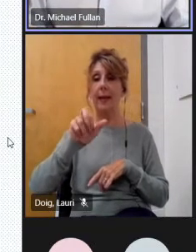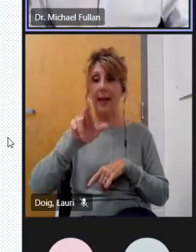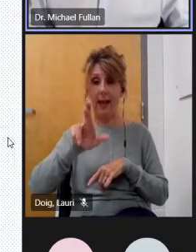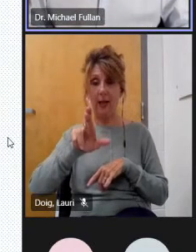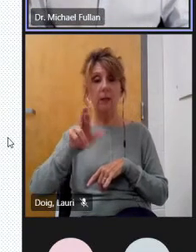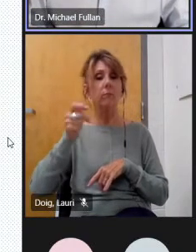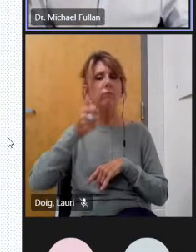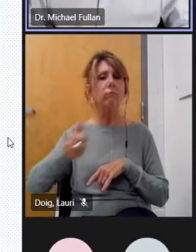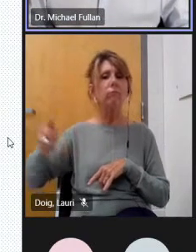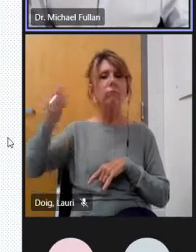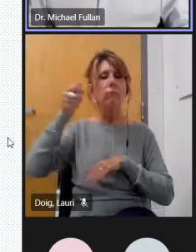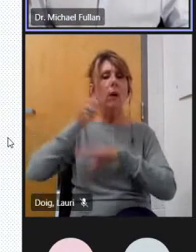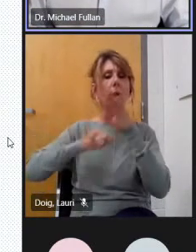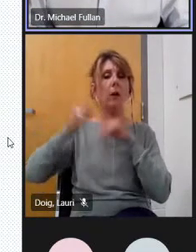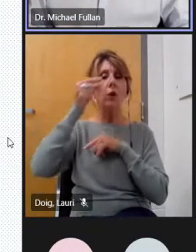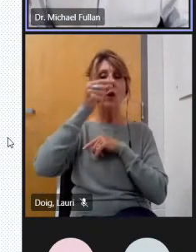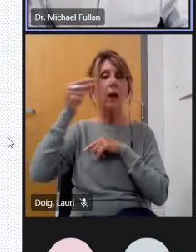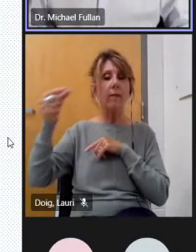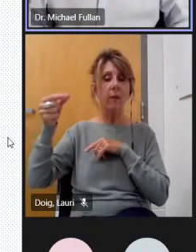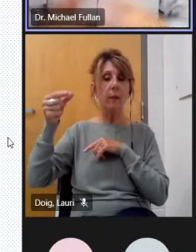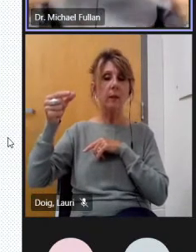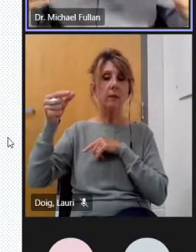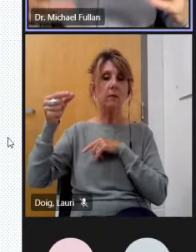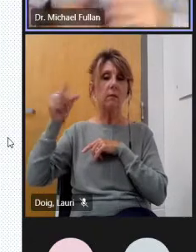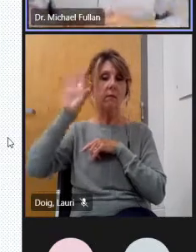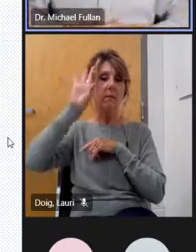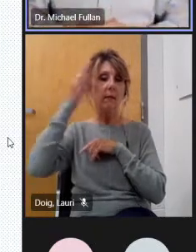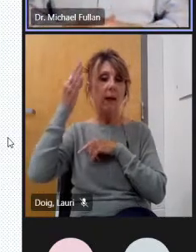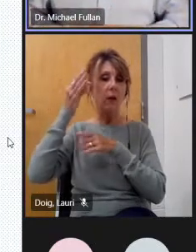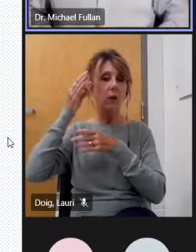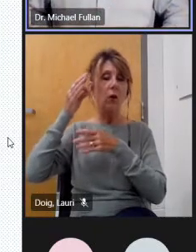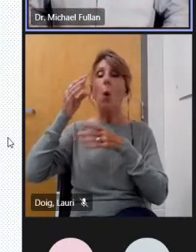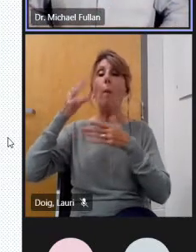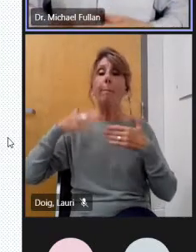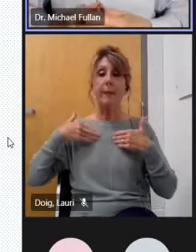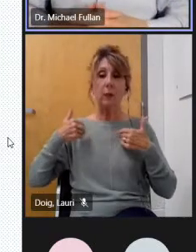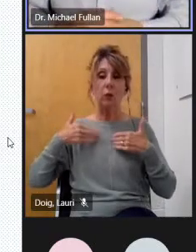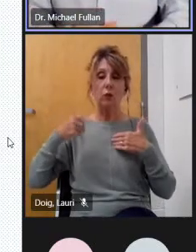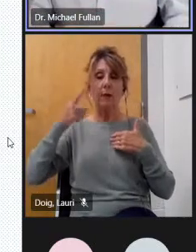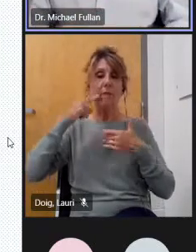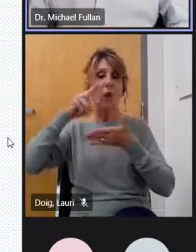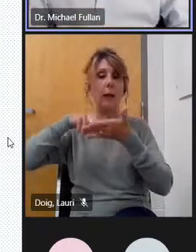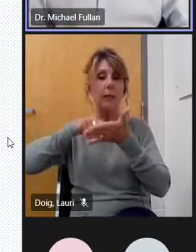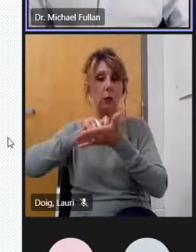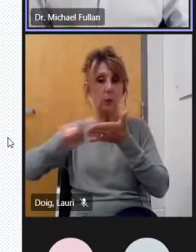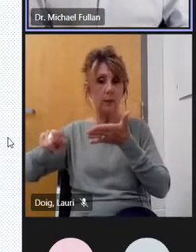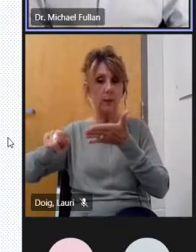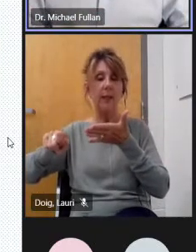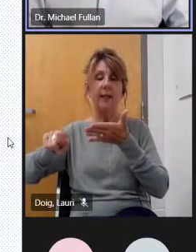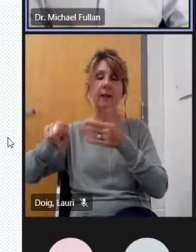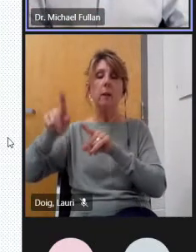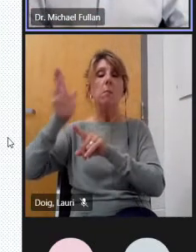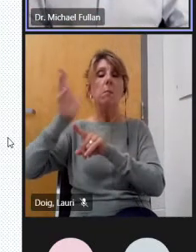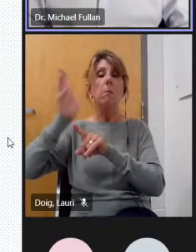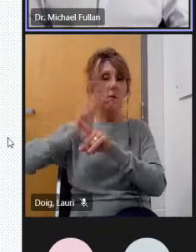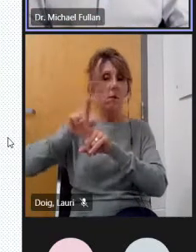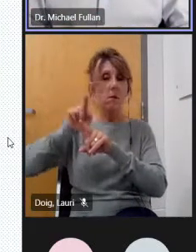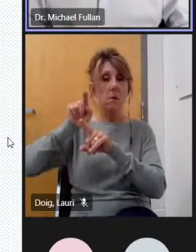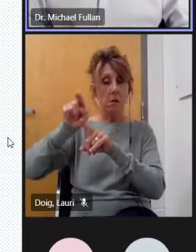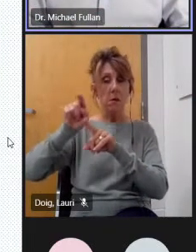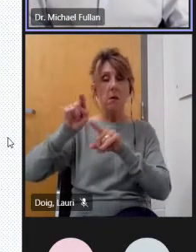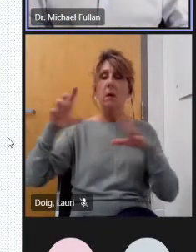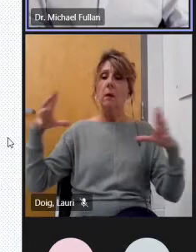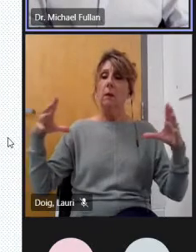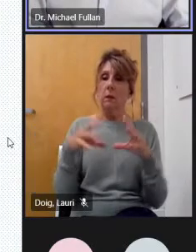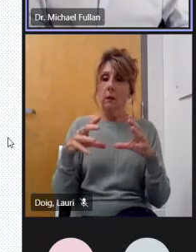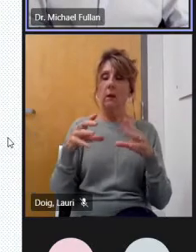secretariat uh in the ontario ministry now works with me on system change so all of us have said the